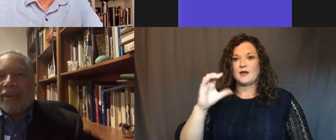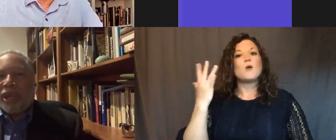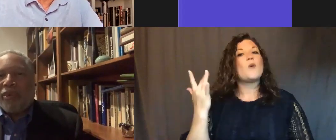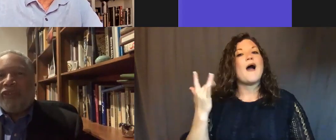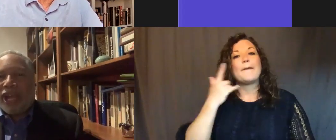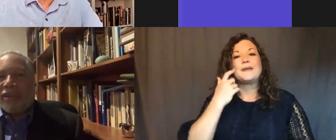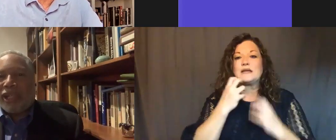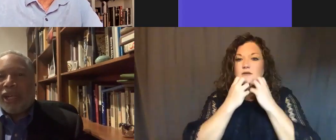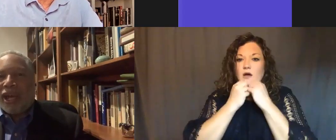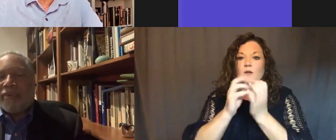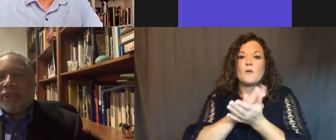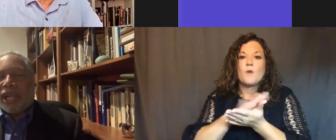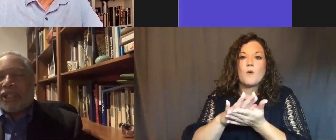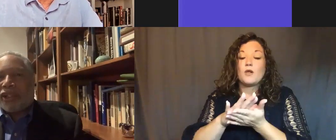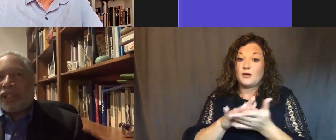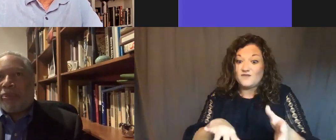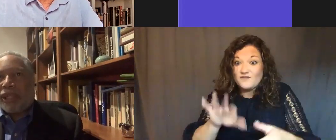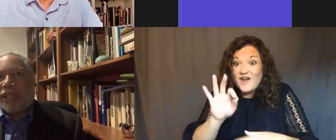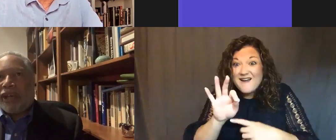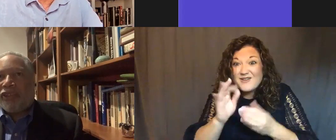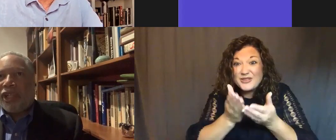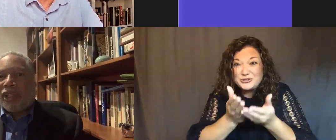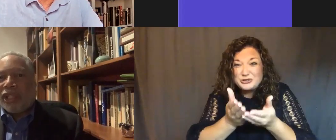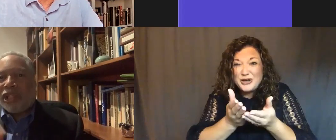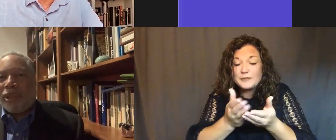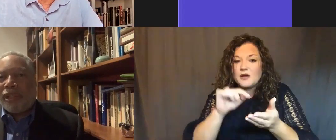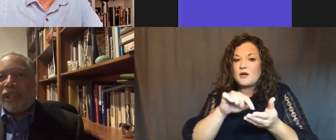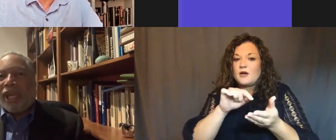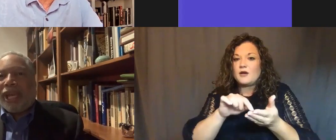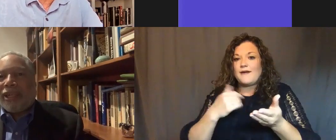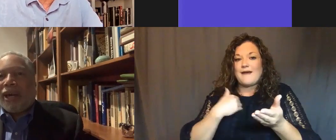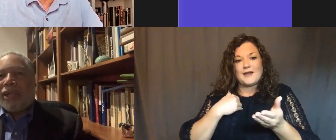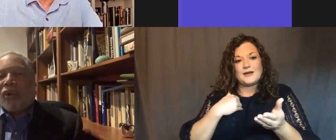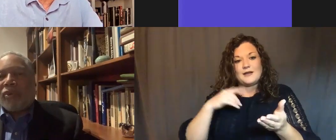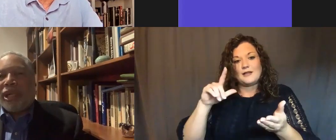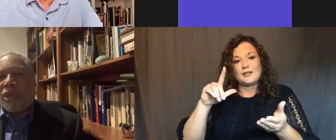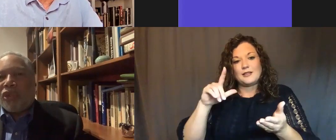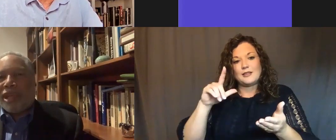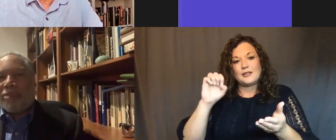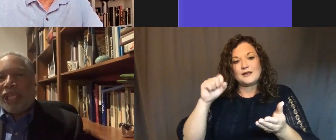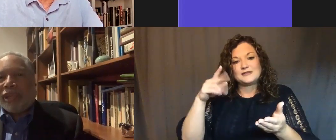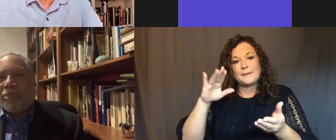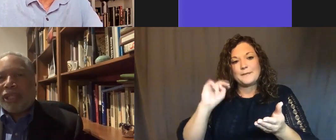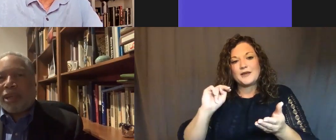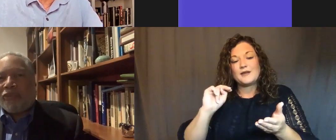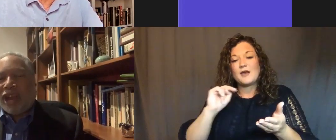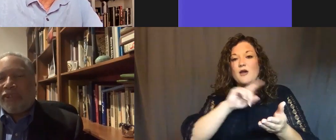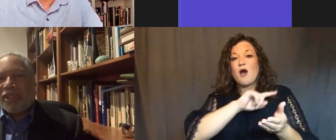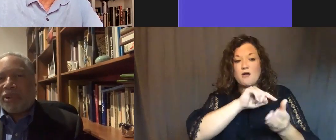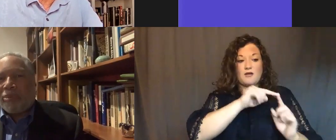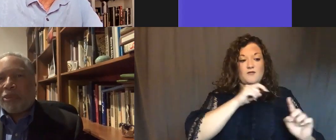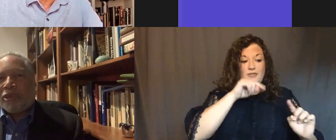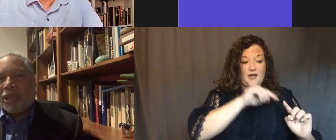And when we found it, I realized the ship had left Lisbon, had gone all the way to Mozambique and picked up